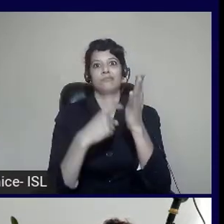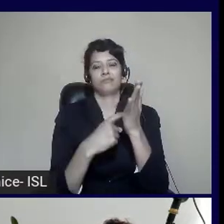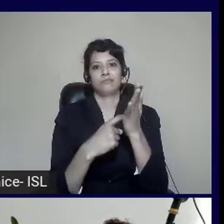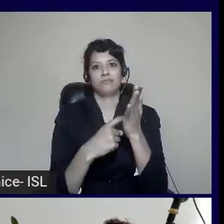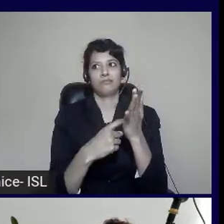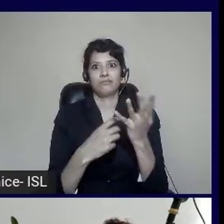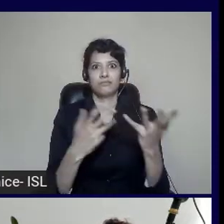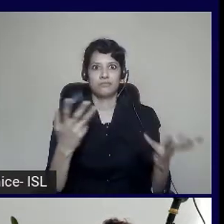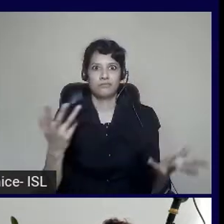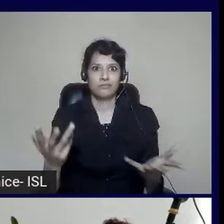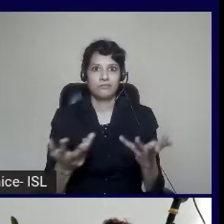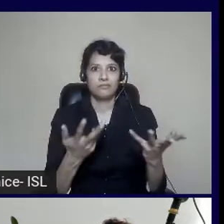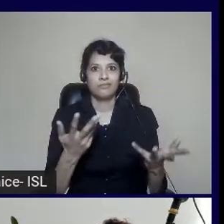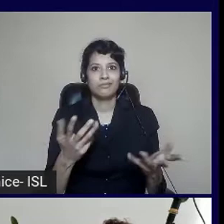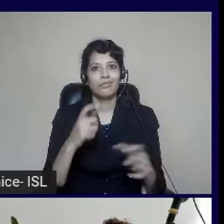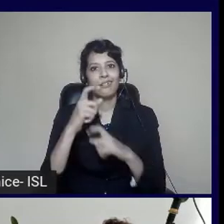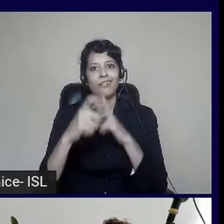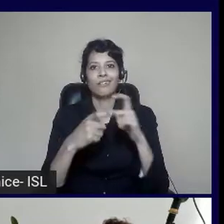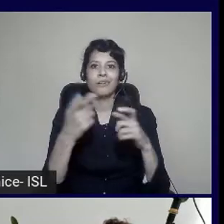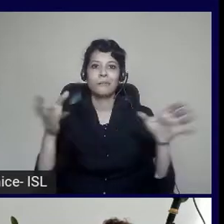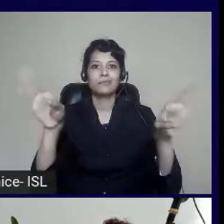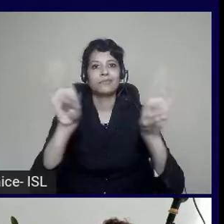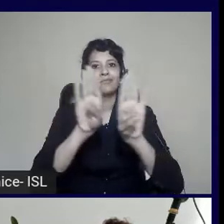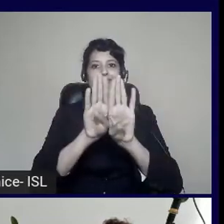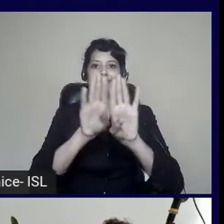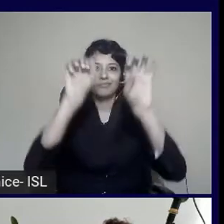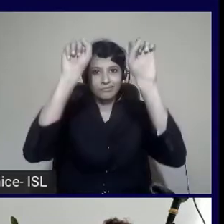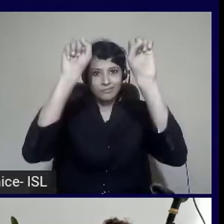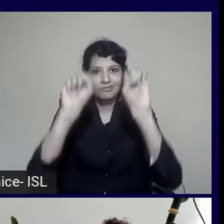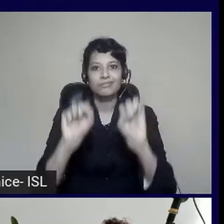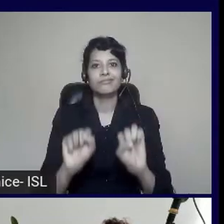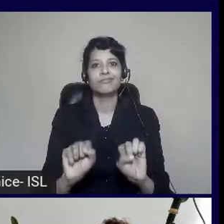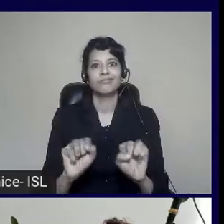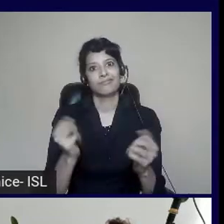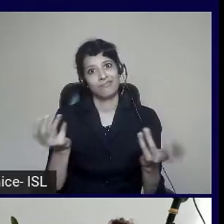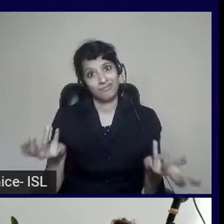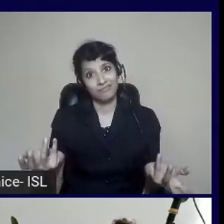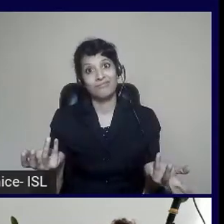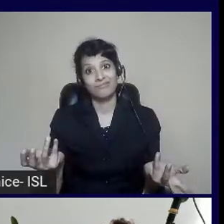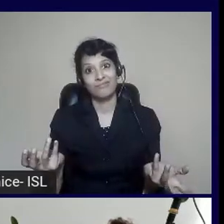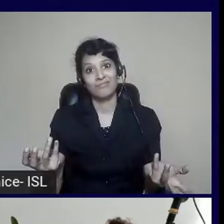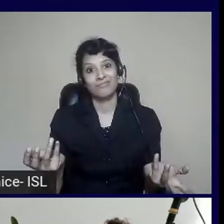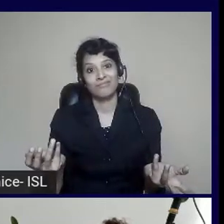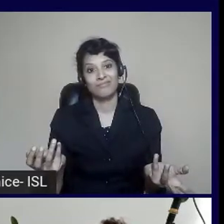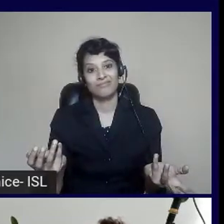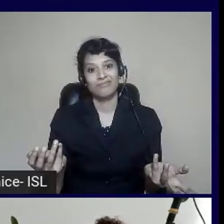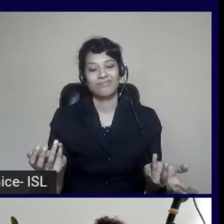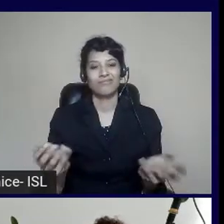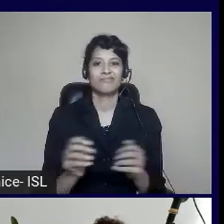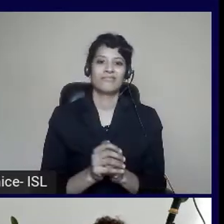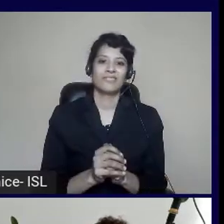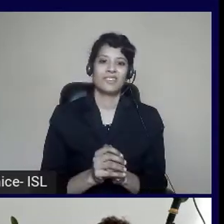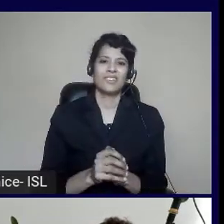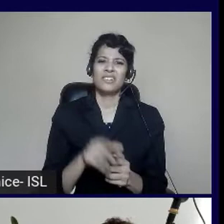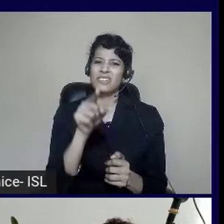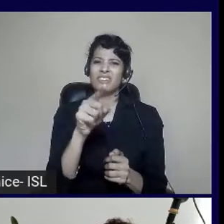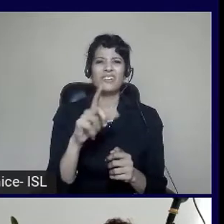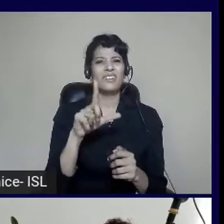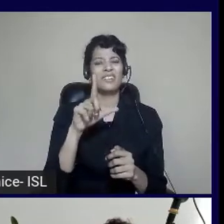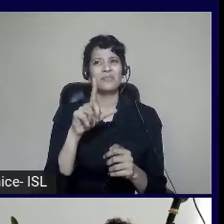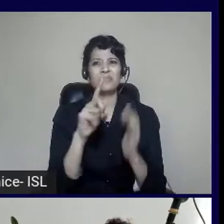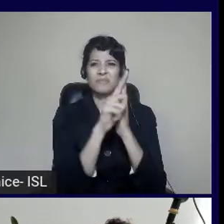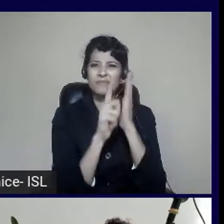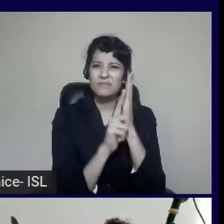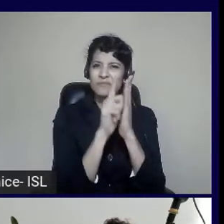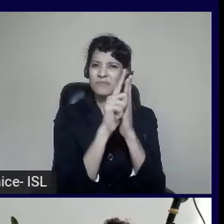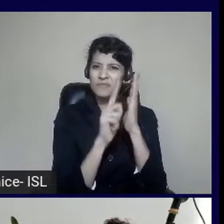now than GDPR because they're shutting down companies right now. But I don't like to think it's only legislation that is going to make people change